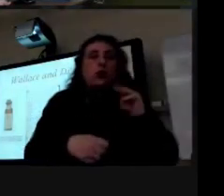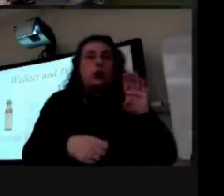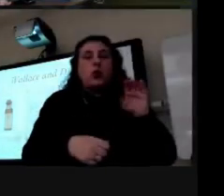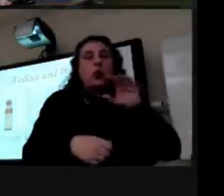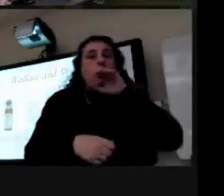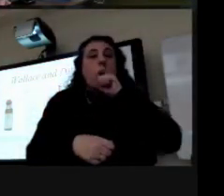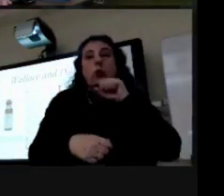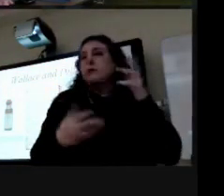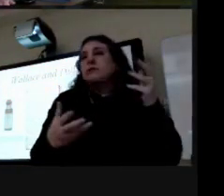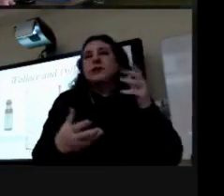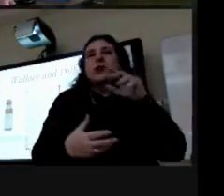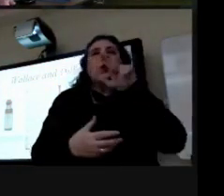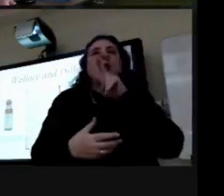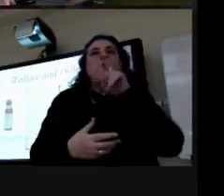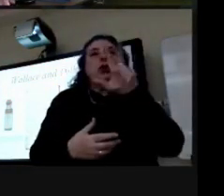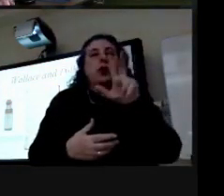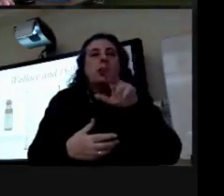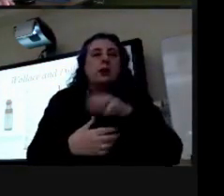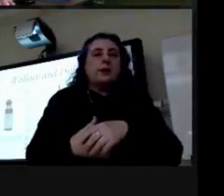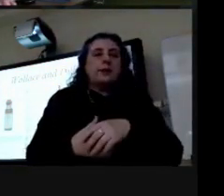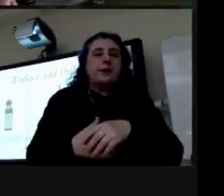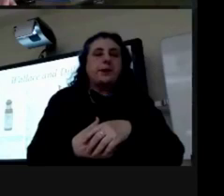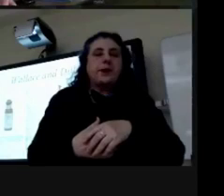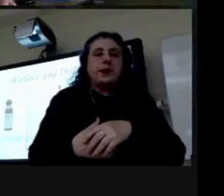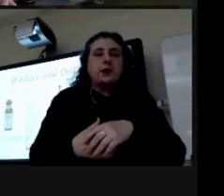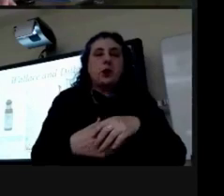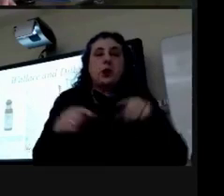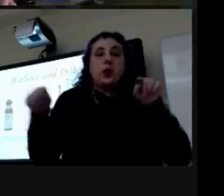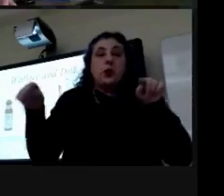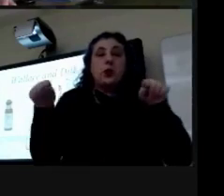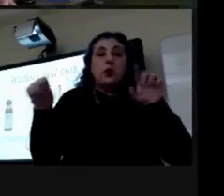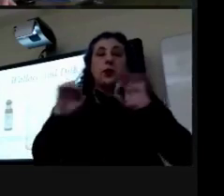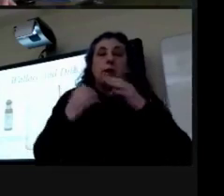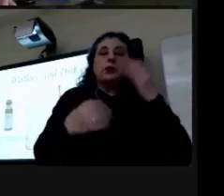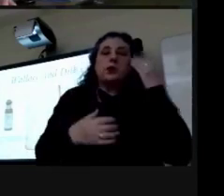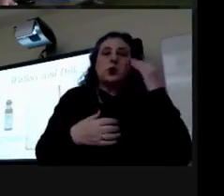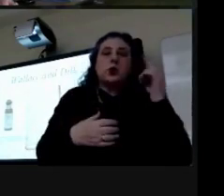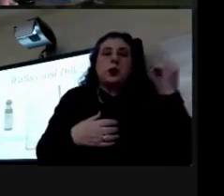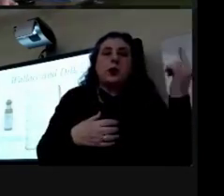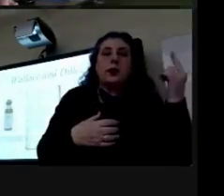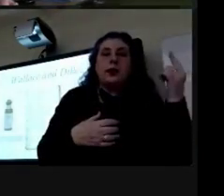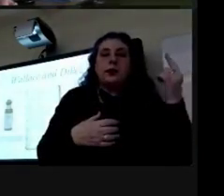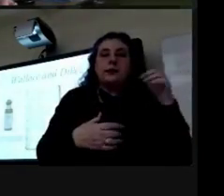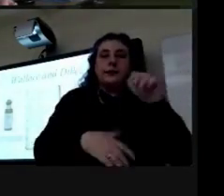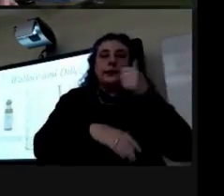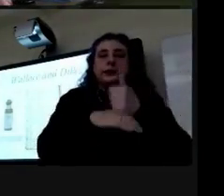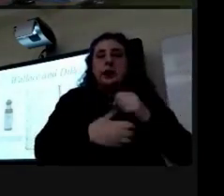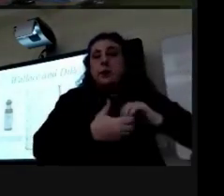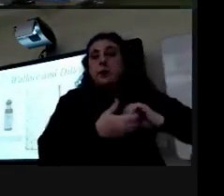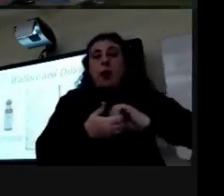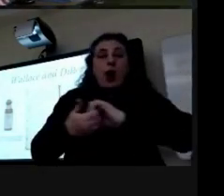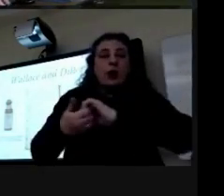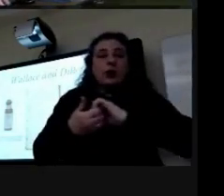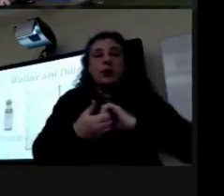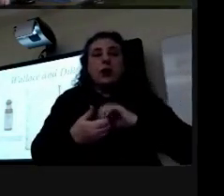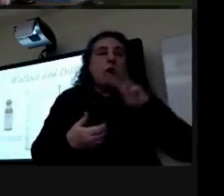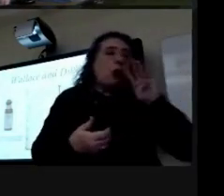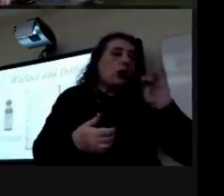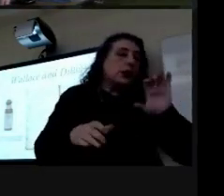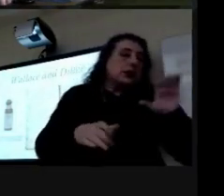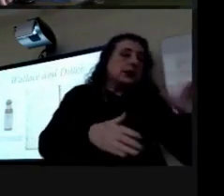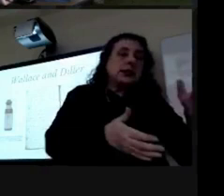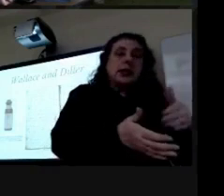23 years old their families probably knew each other um and they formed a partnership wallace would do the doctorate